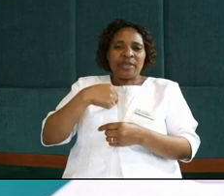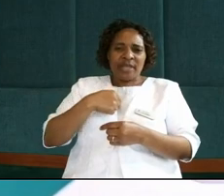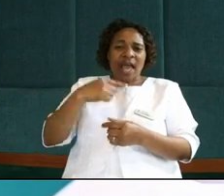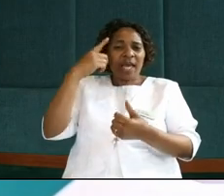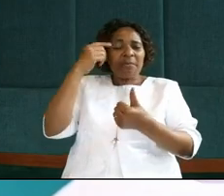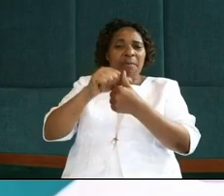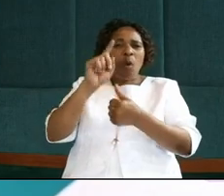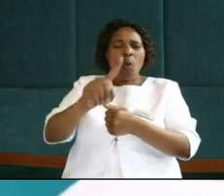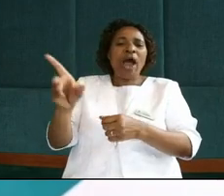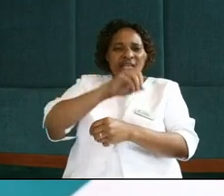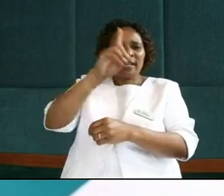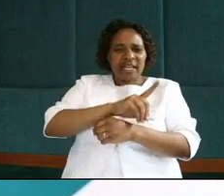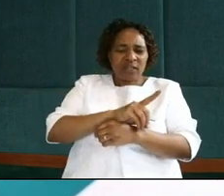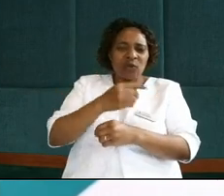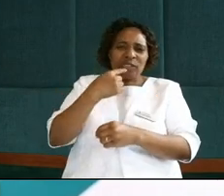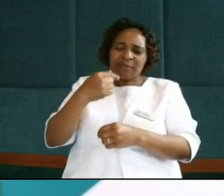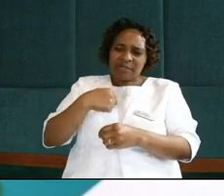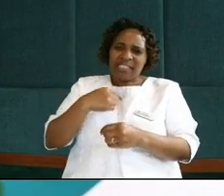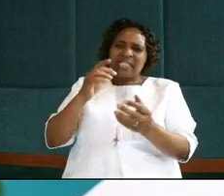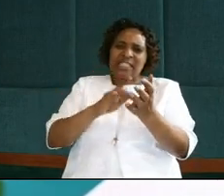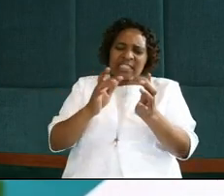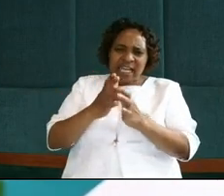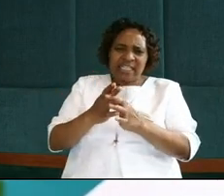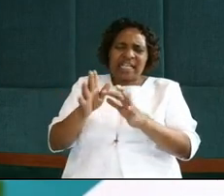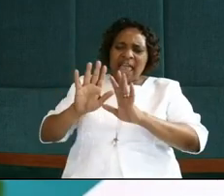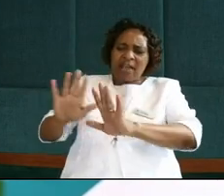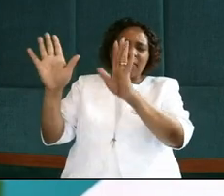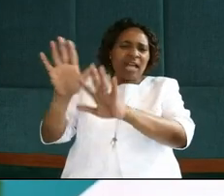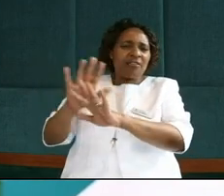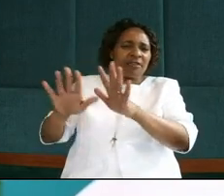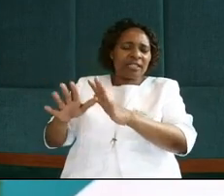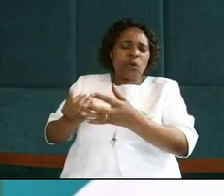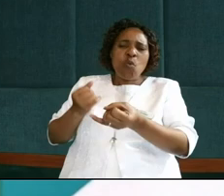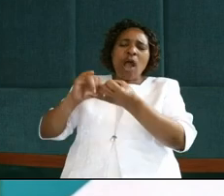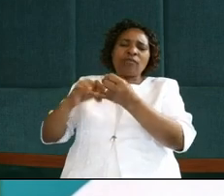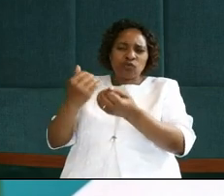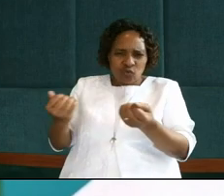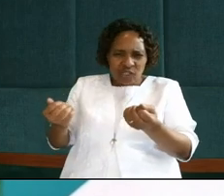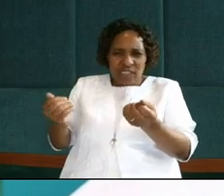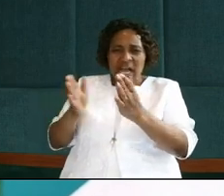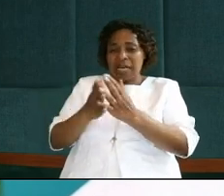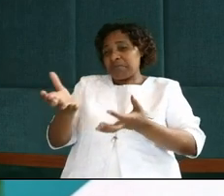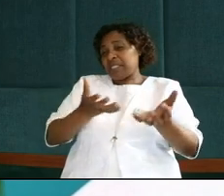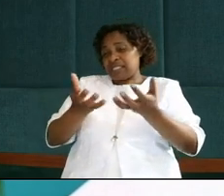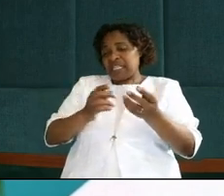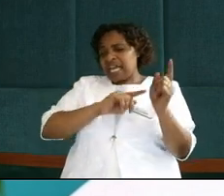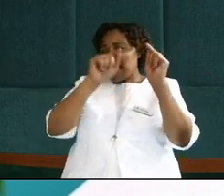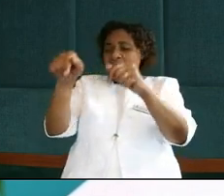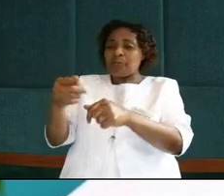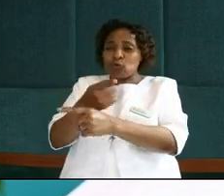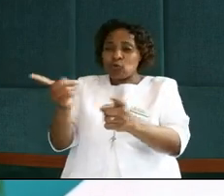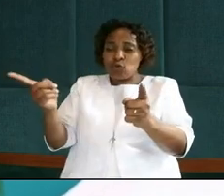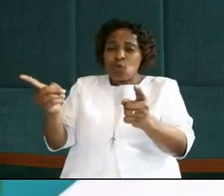remember one day you challenged me, Jesus, for us who have left everything, our wives, our children, our business, came to you,